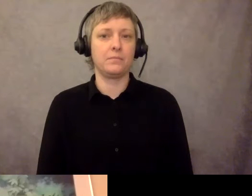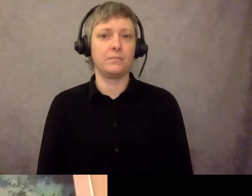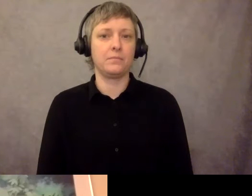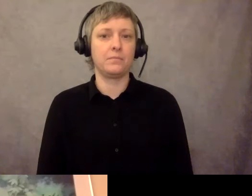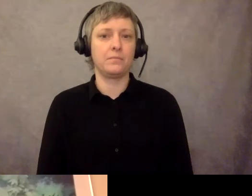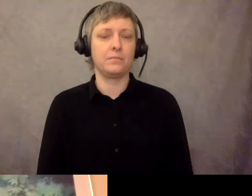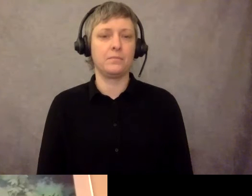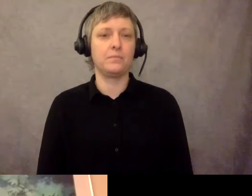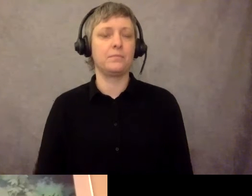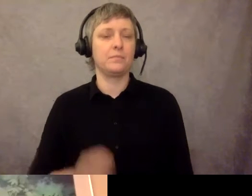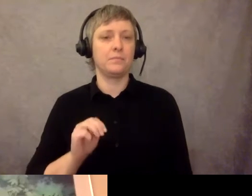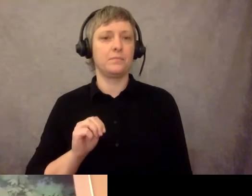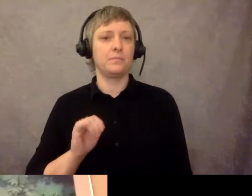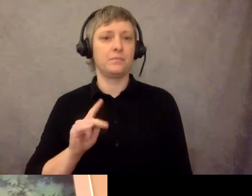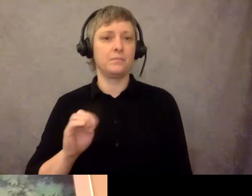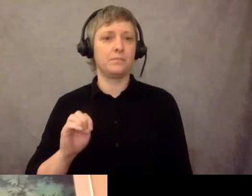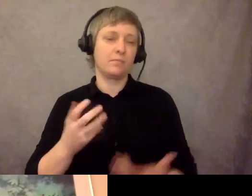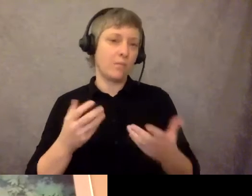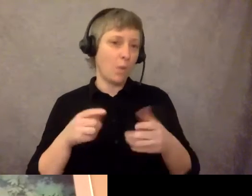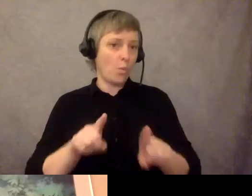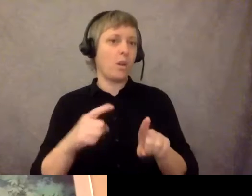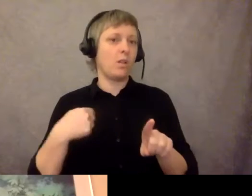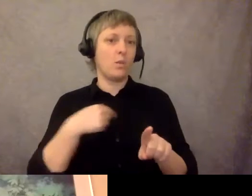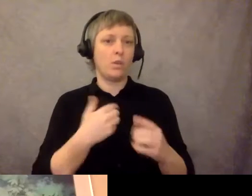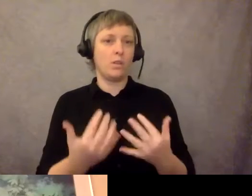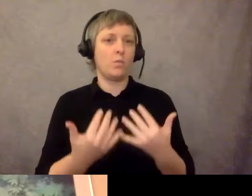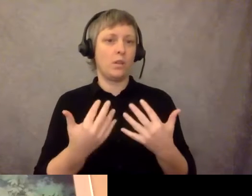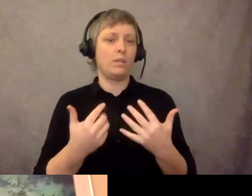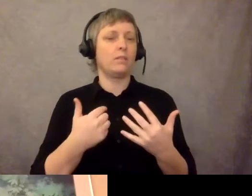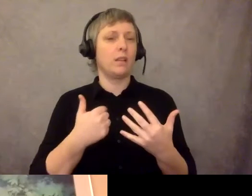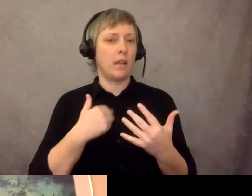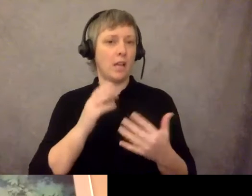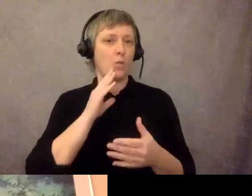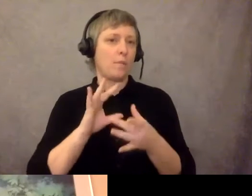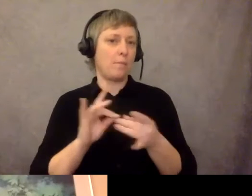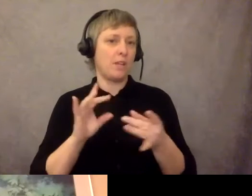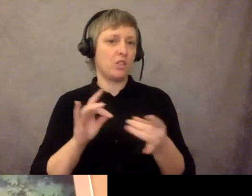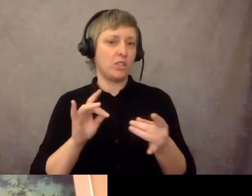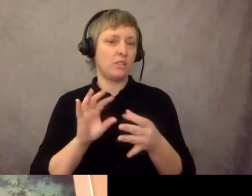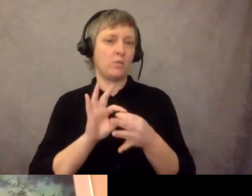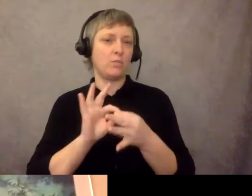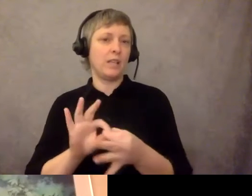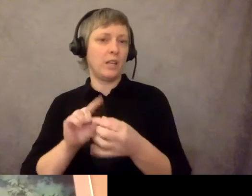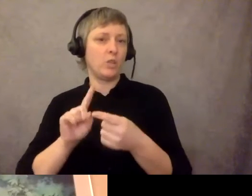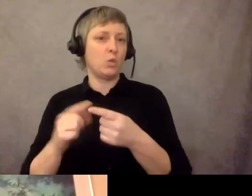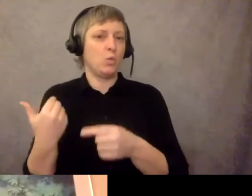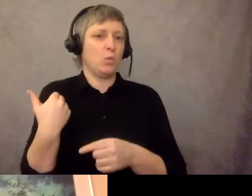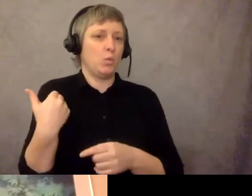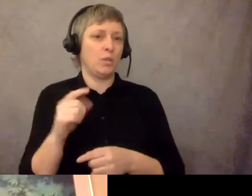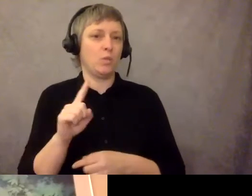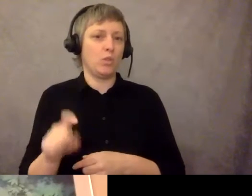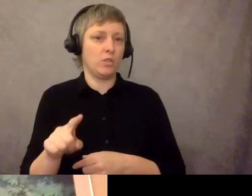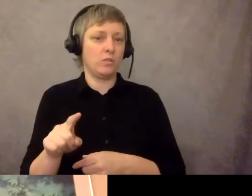So while we're waiting, Carrie, I might mention from the last question that what I didn't say